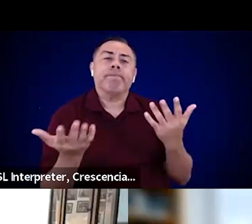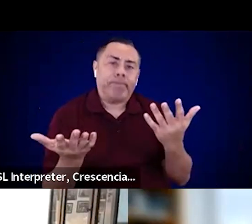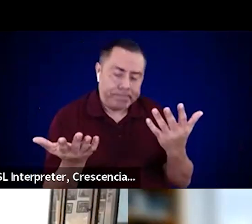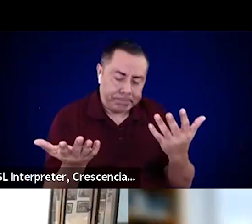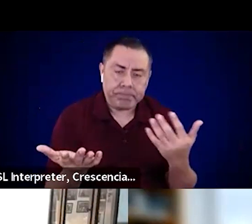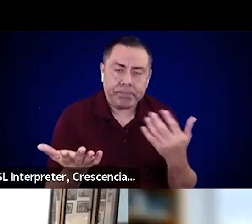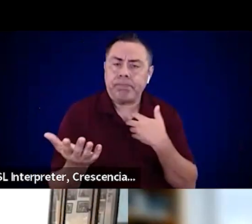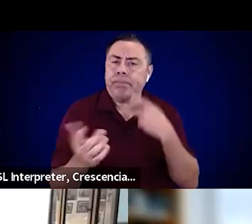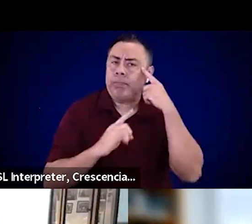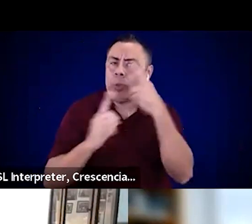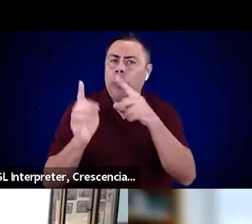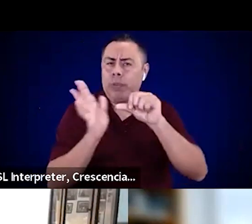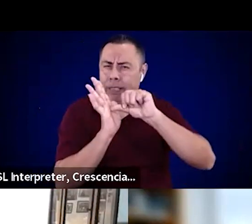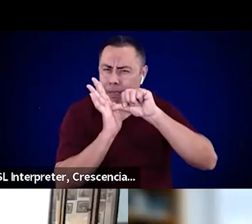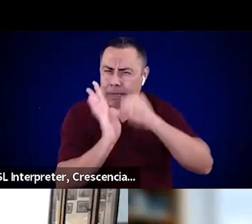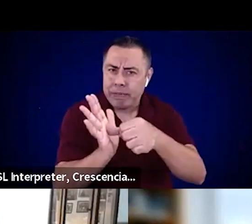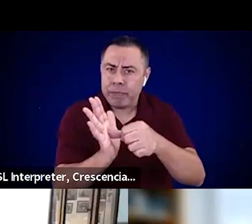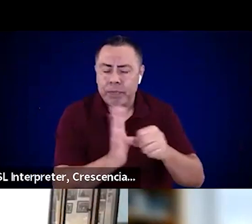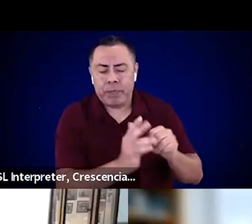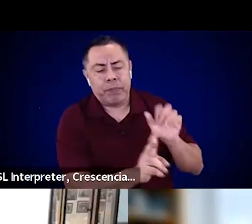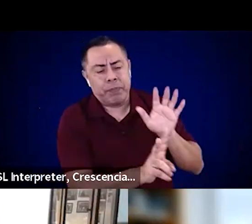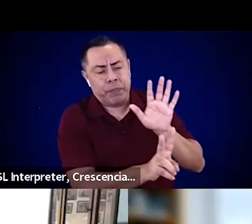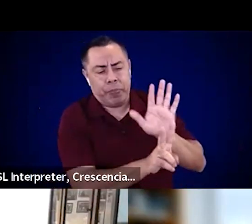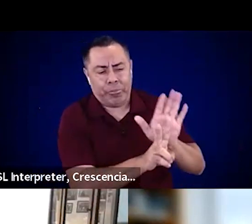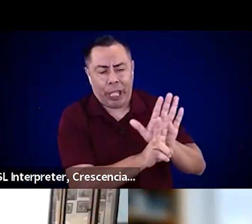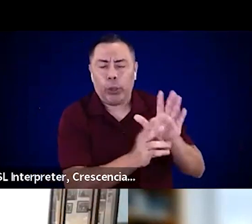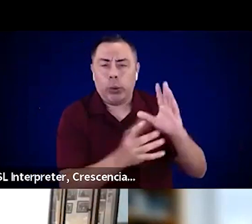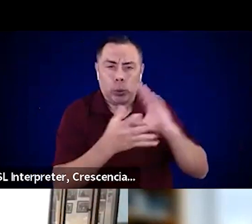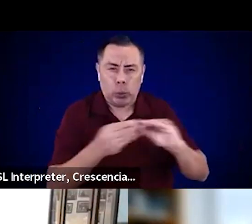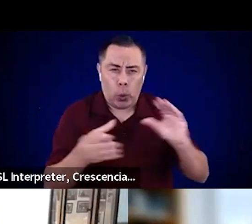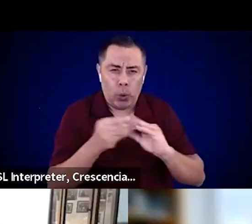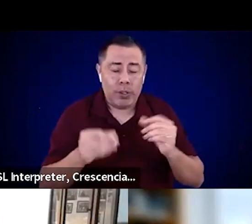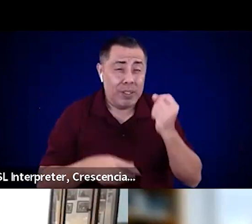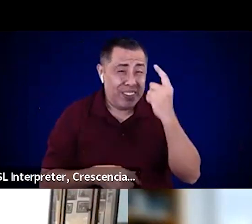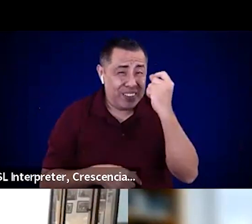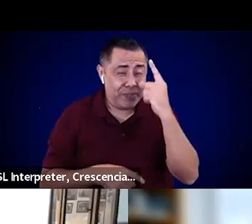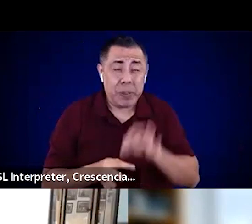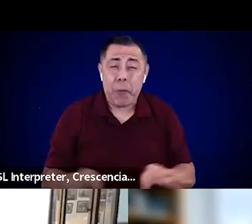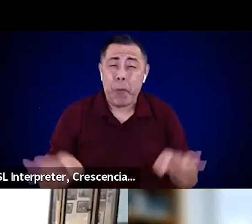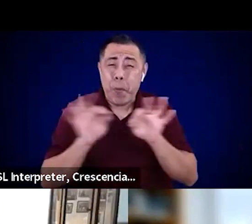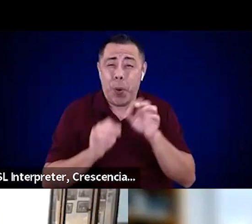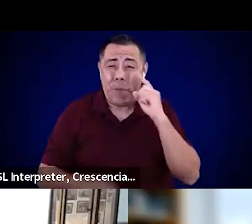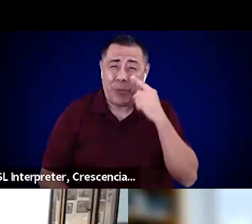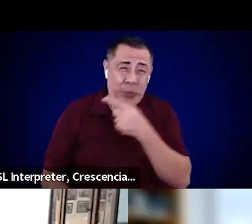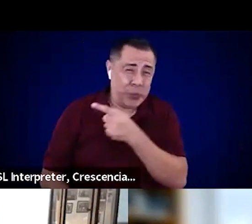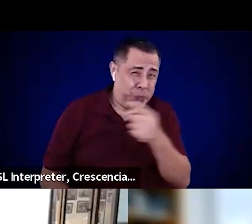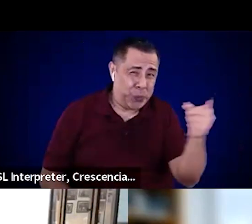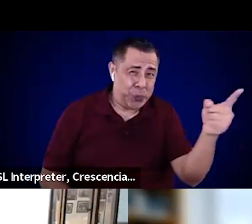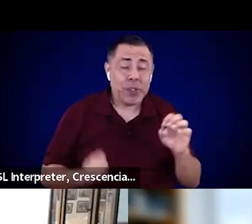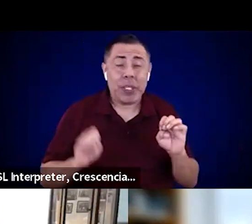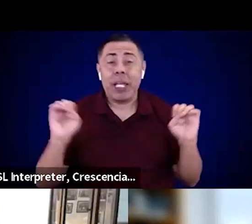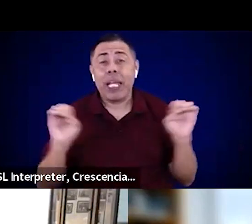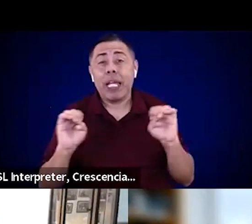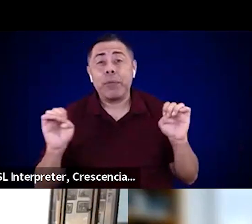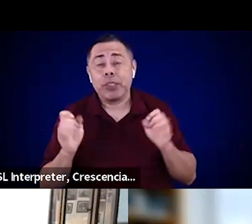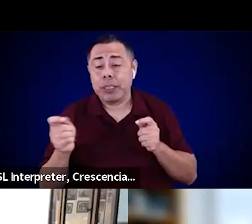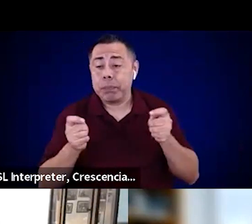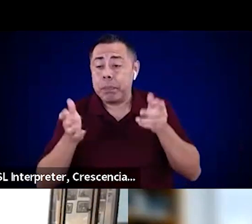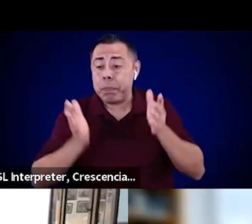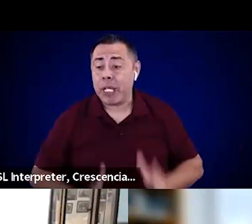it's very important, you know, emergency managers understand that planning with the disability community